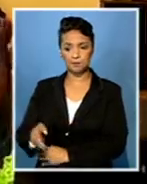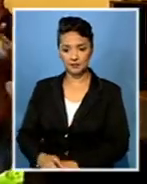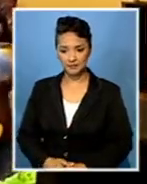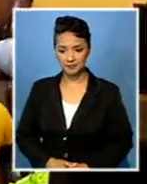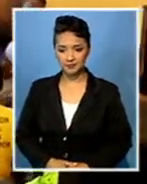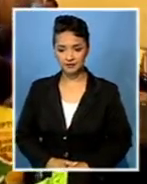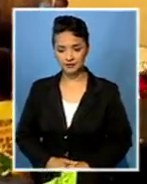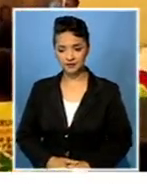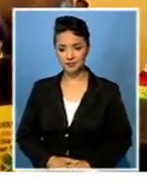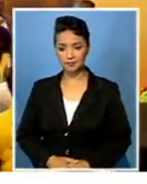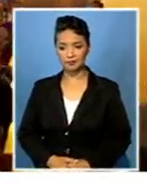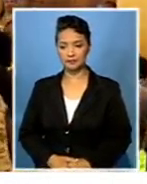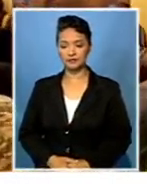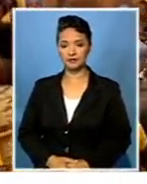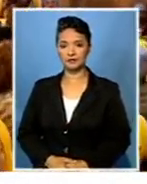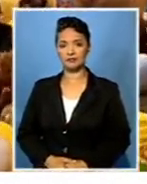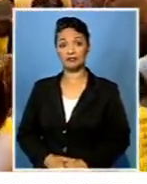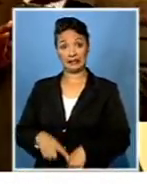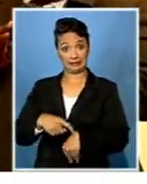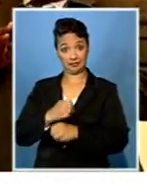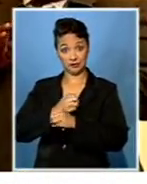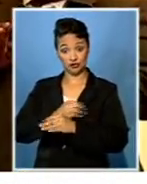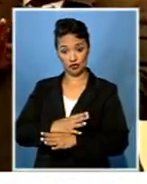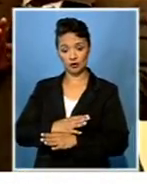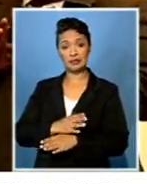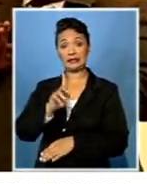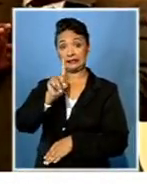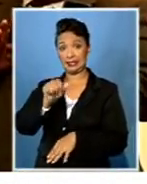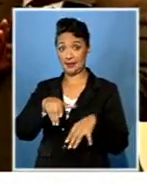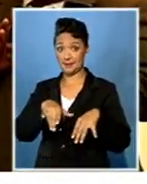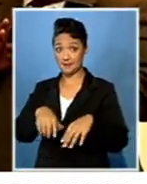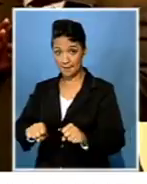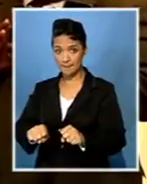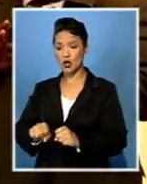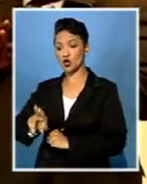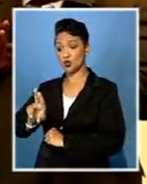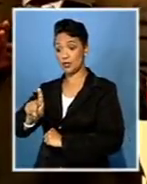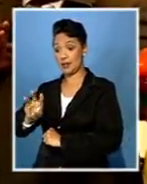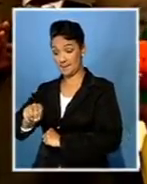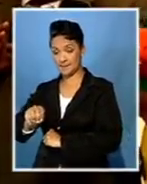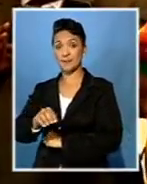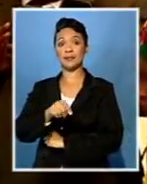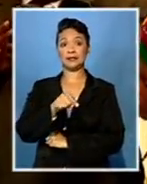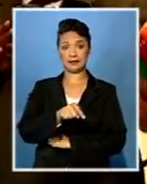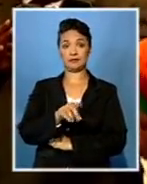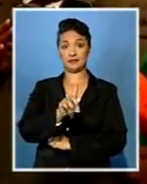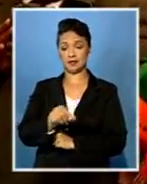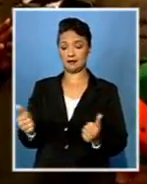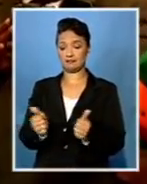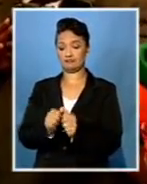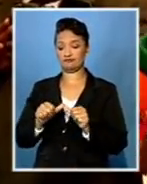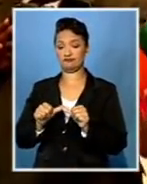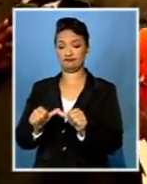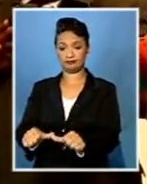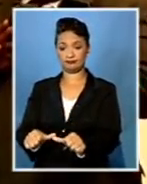A rocky coalition government from the onset. The key characters in the impasse, Executive Mayor Athol Trollip and his